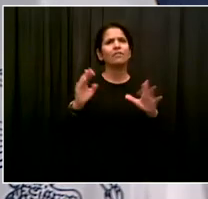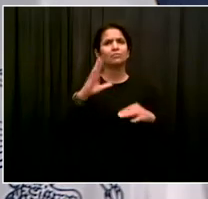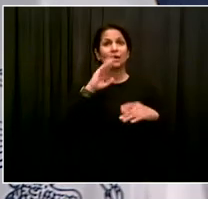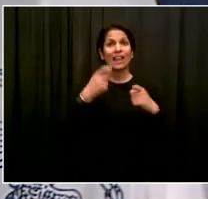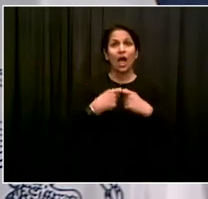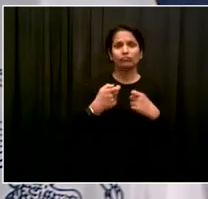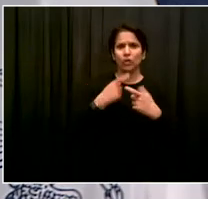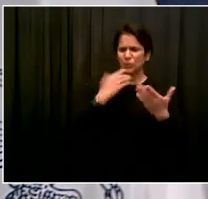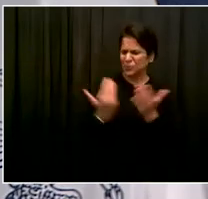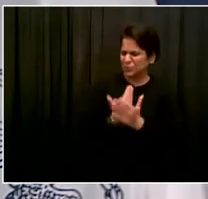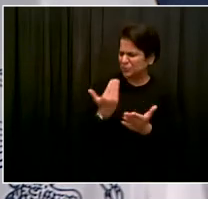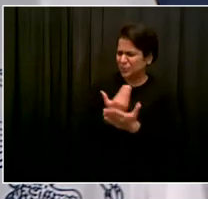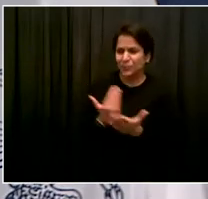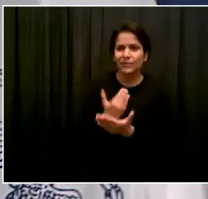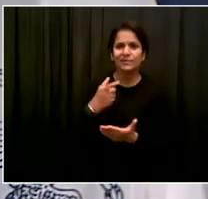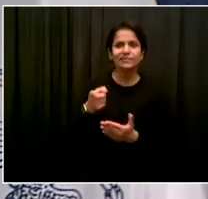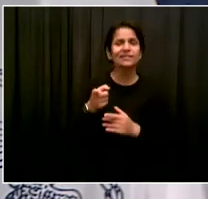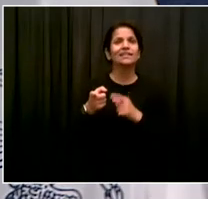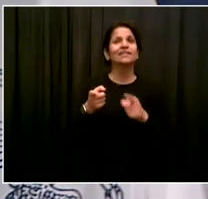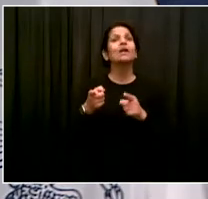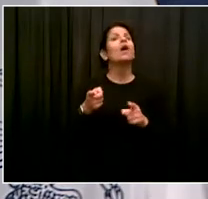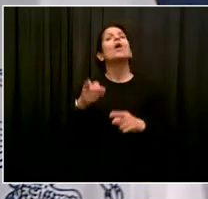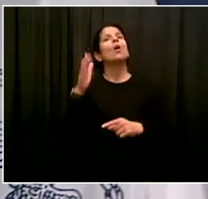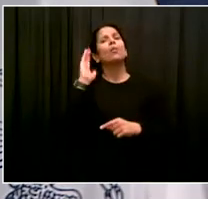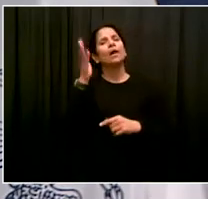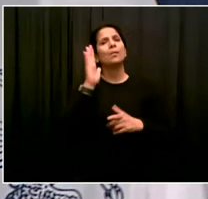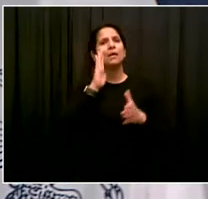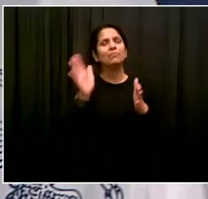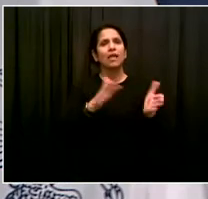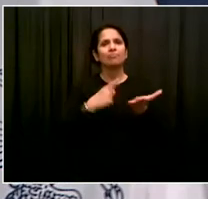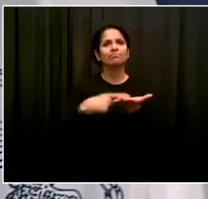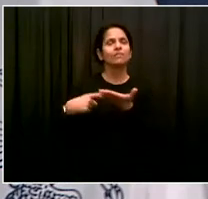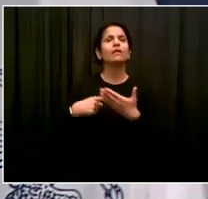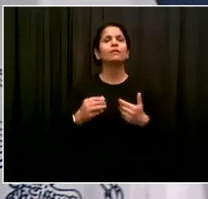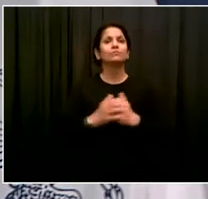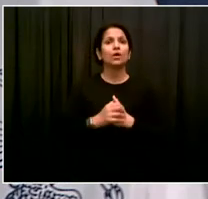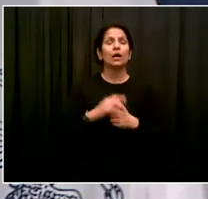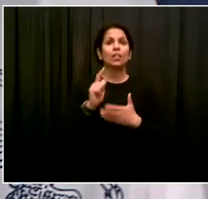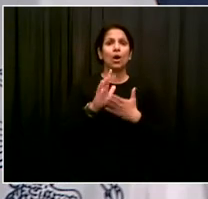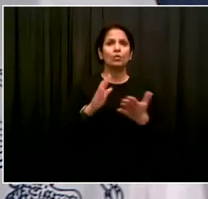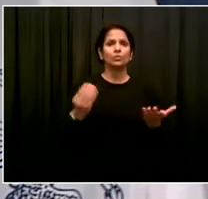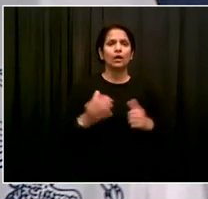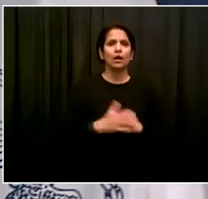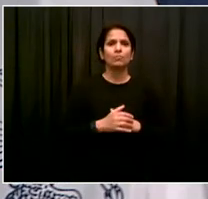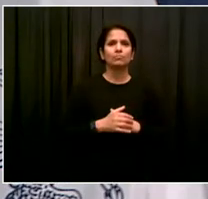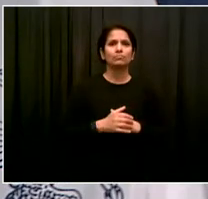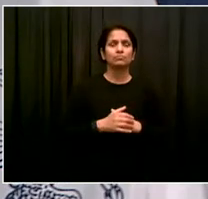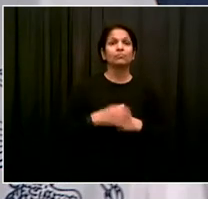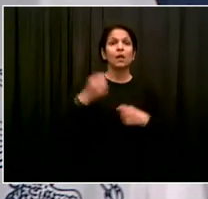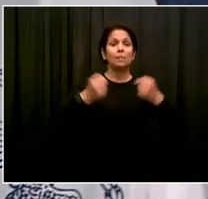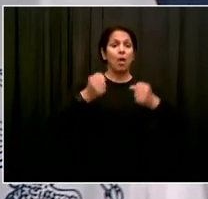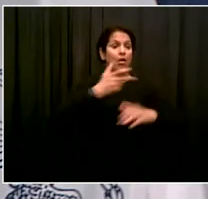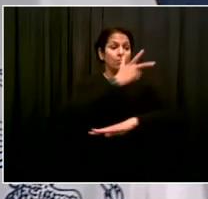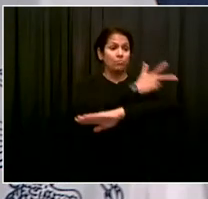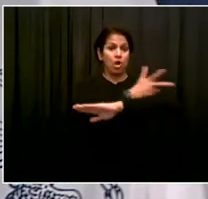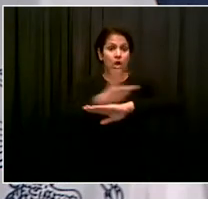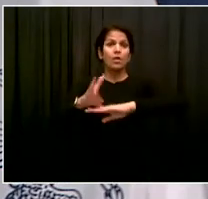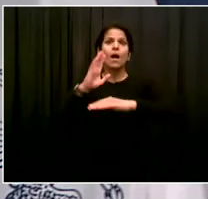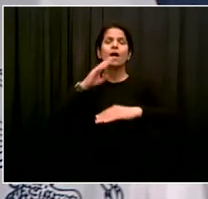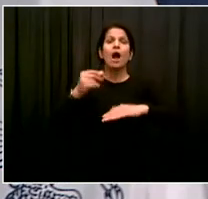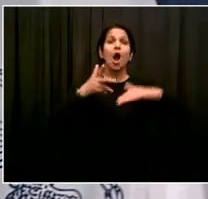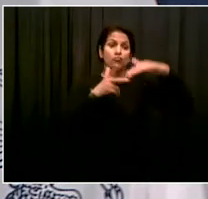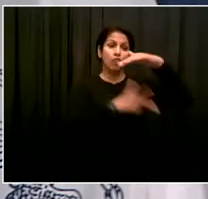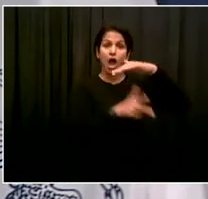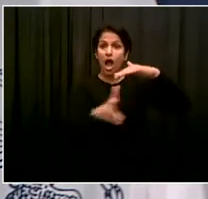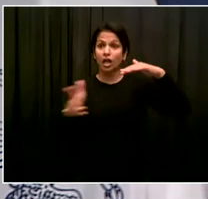law with the Council to require that all new parking lots and garages have electric vehicle charging, that